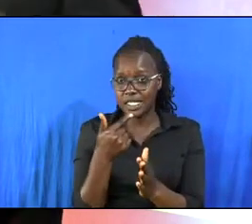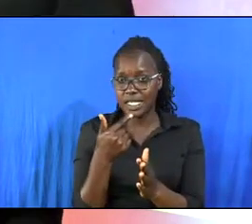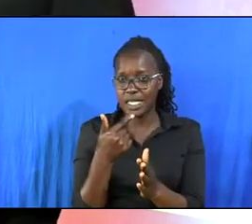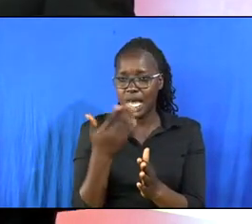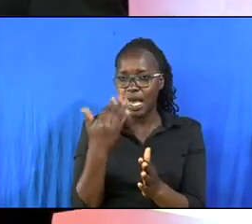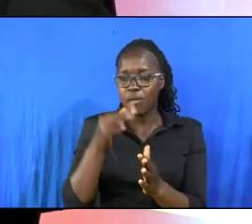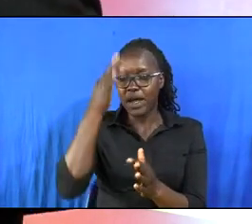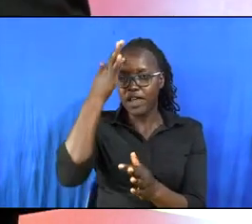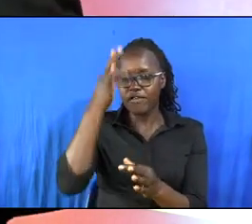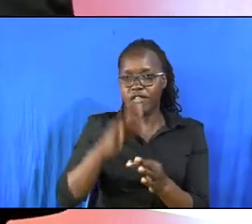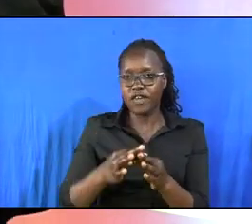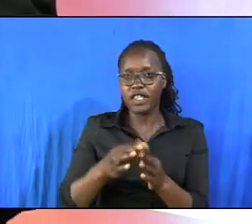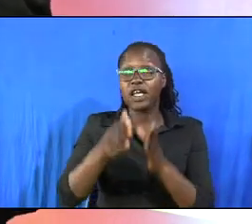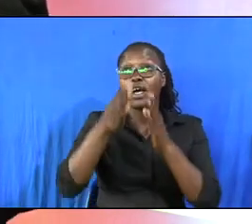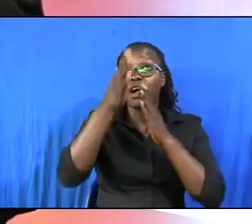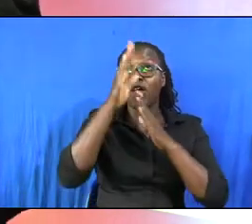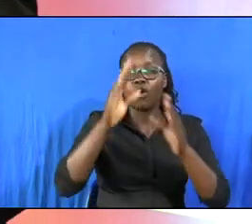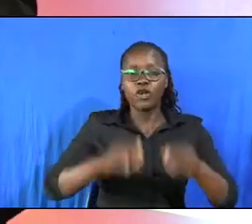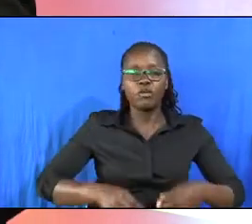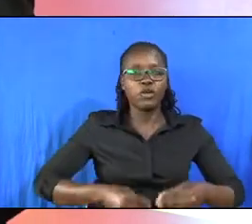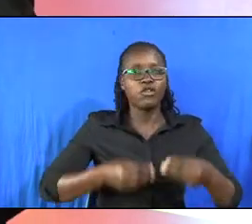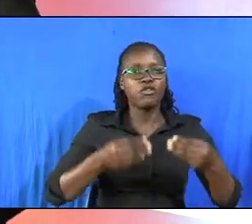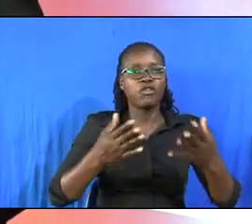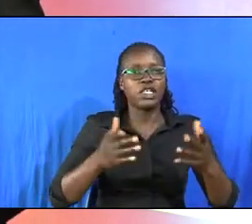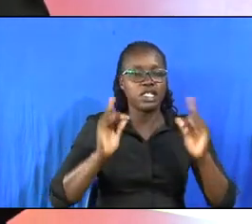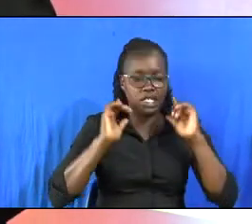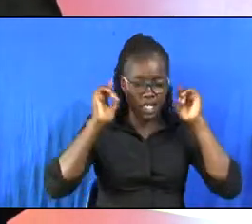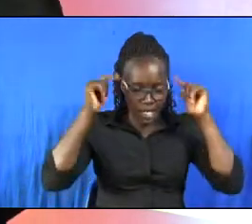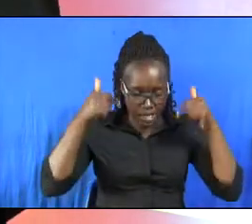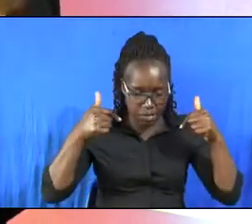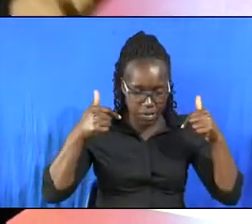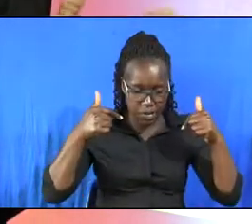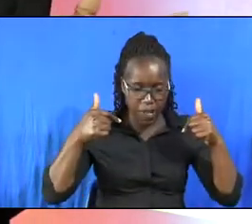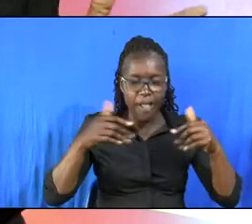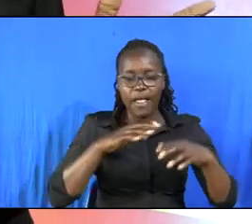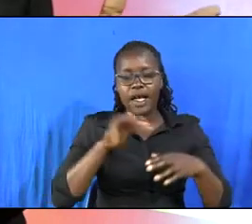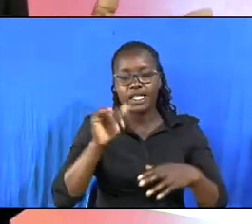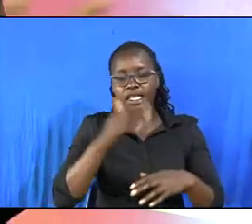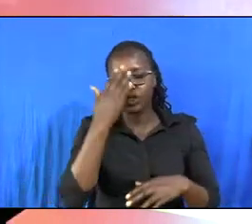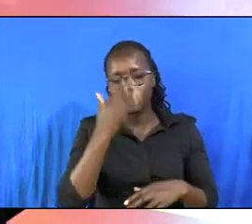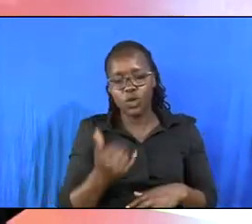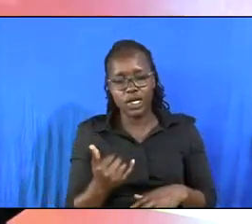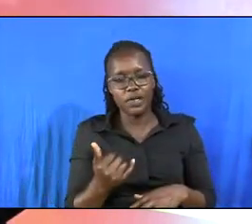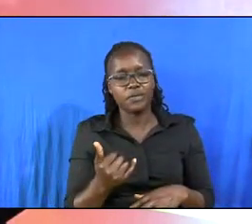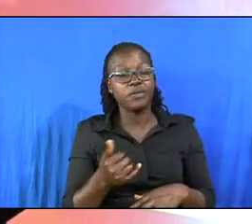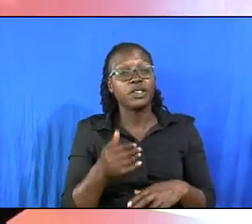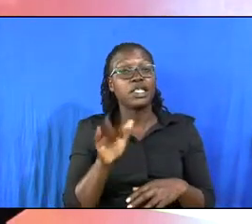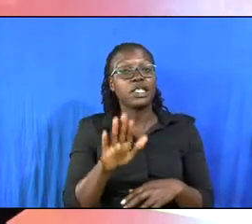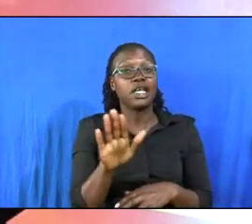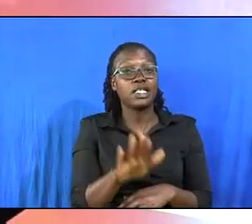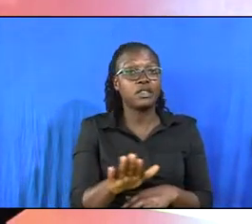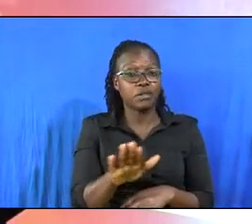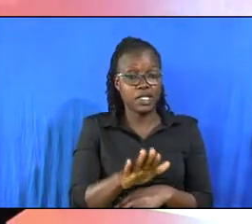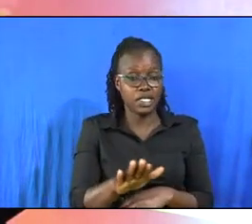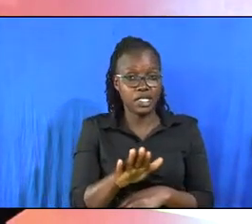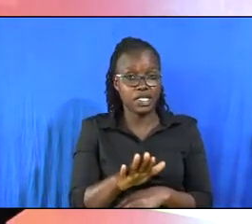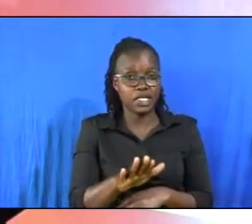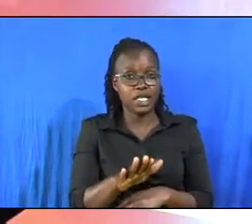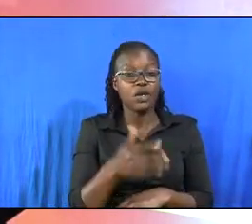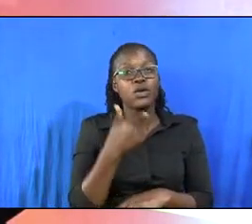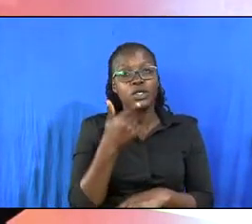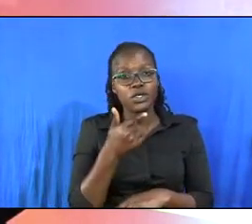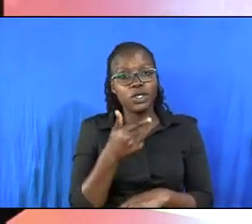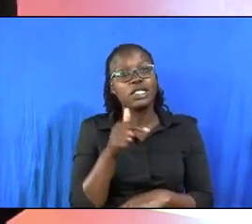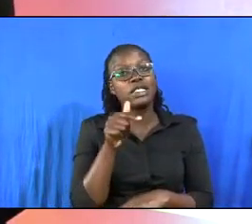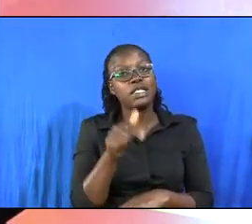by faith god provided a lamb and that's why that place and actually we